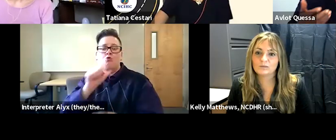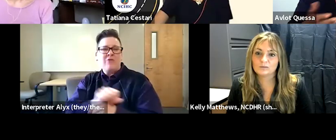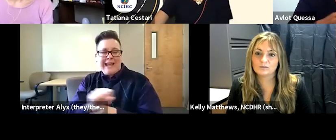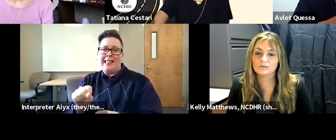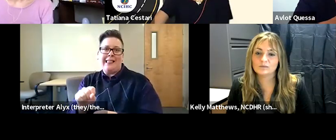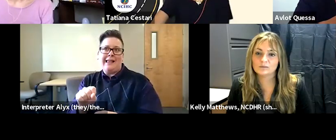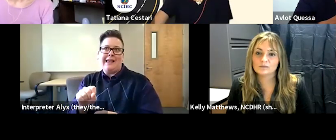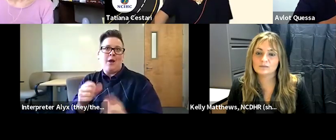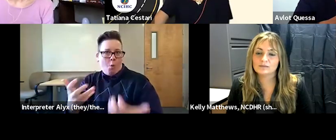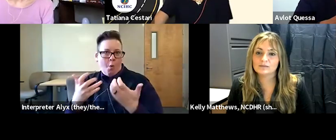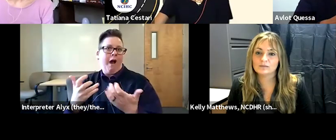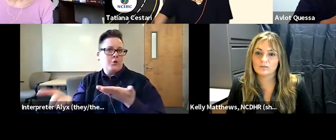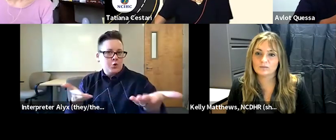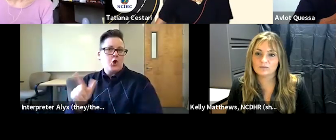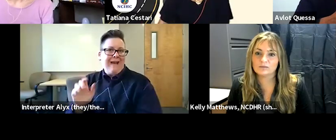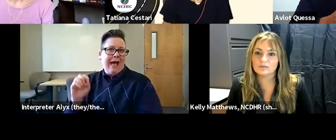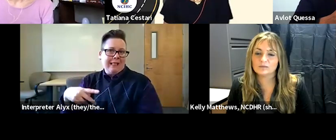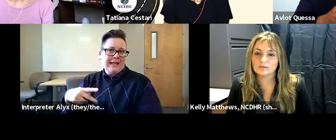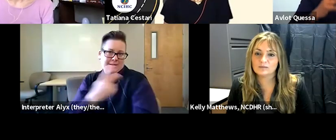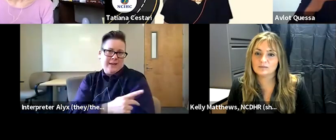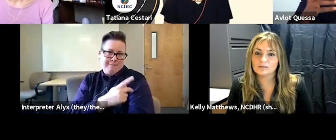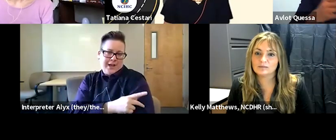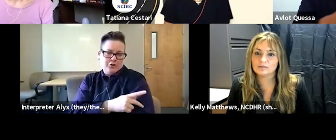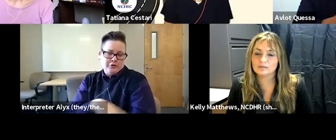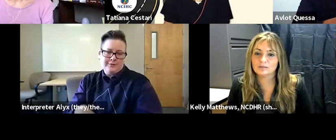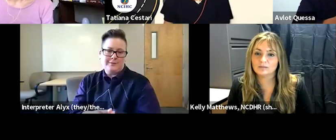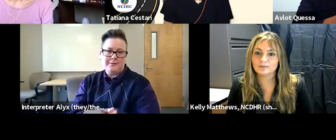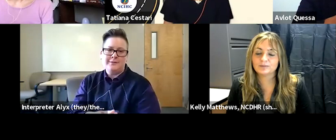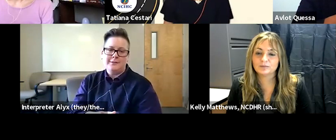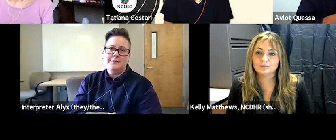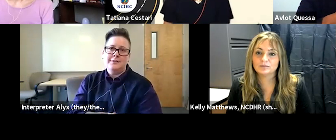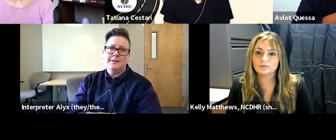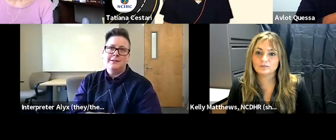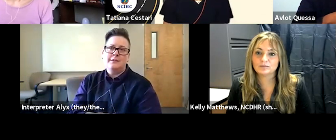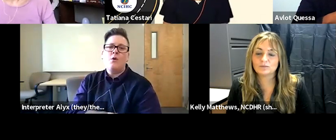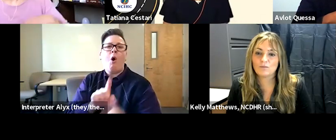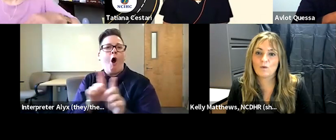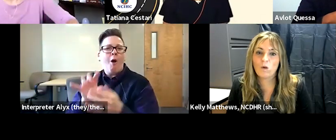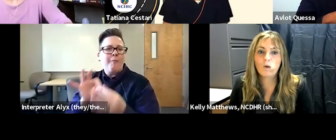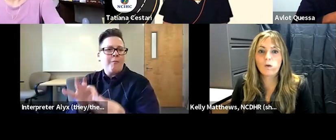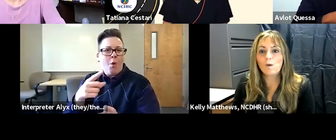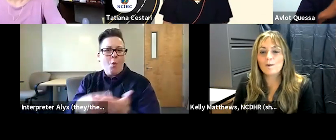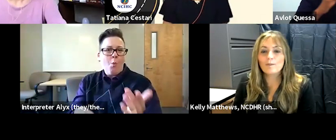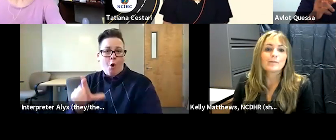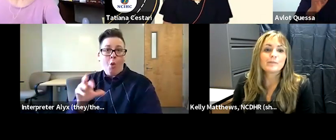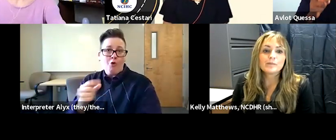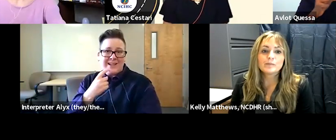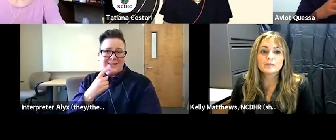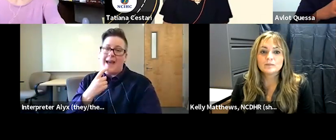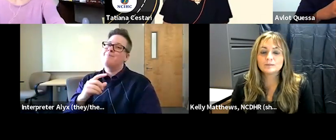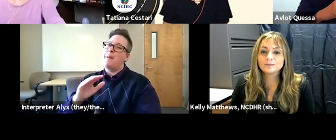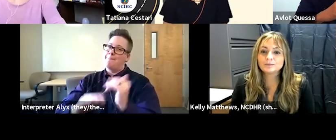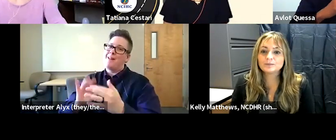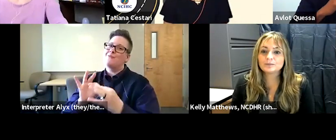lep patients and um and i also want to piggyback on what law said relationship